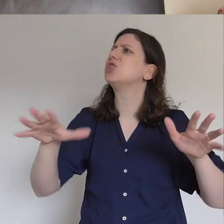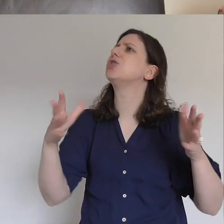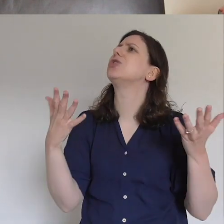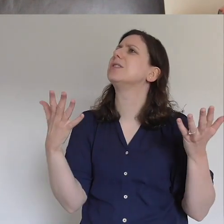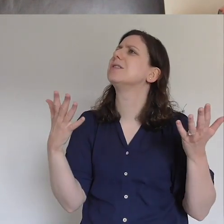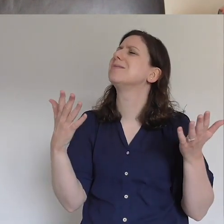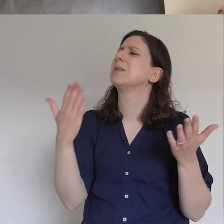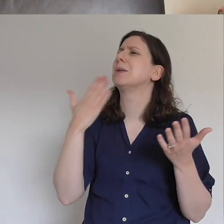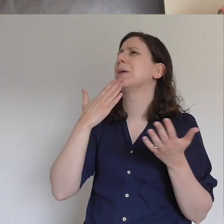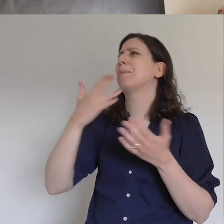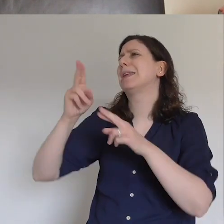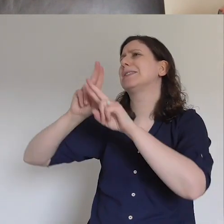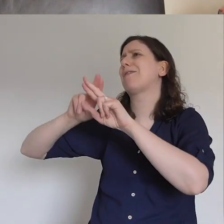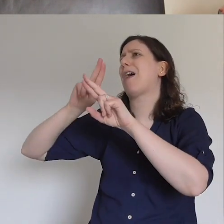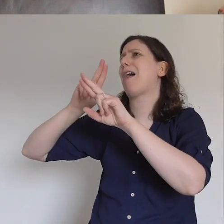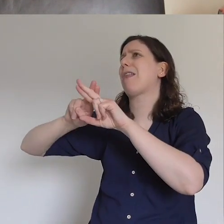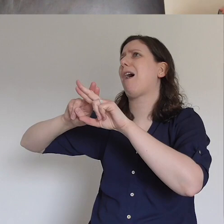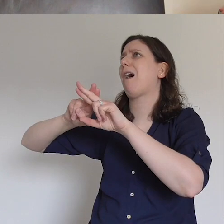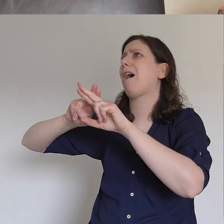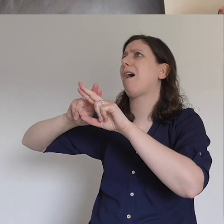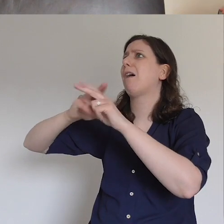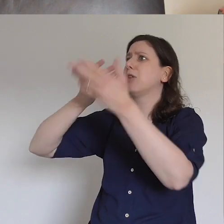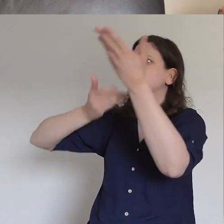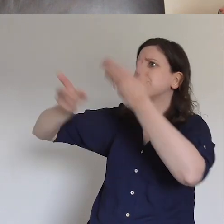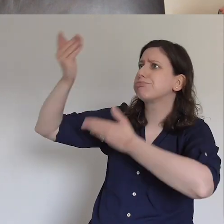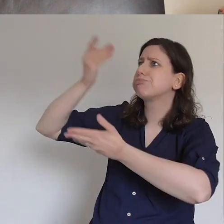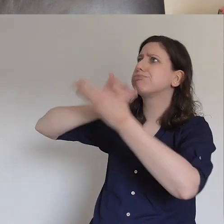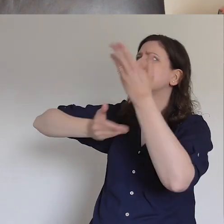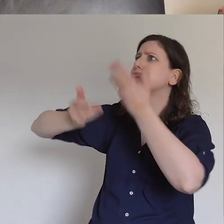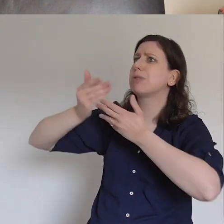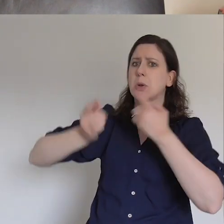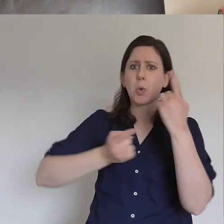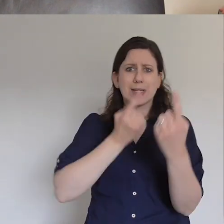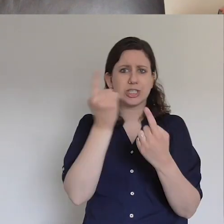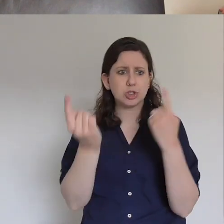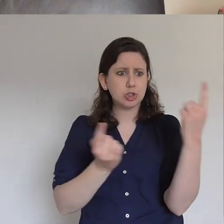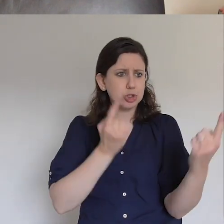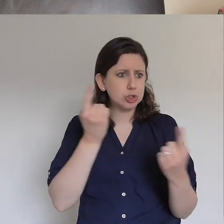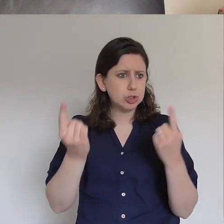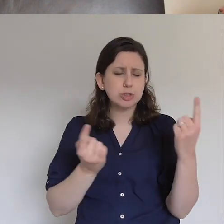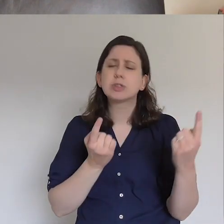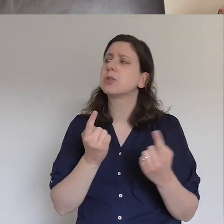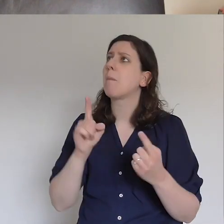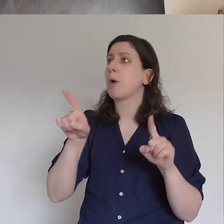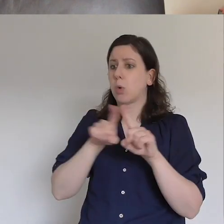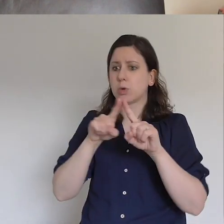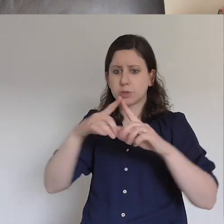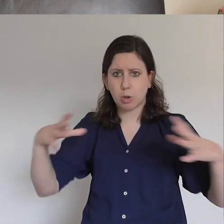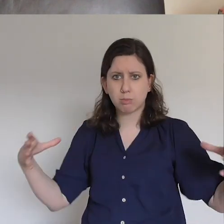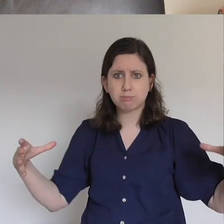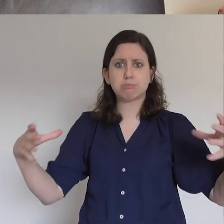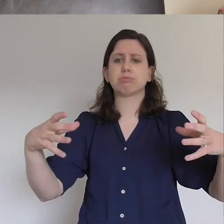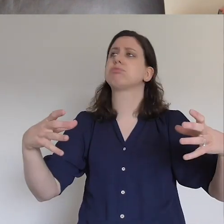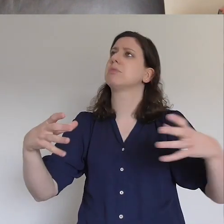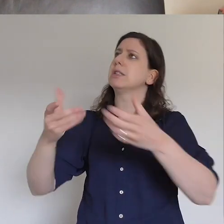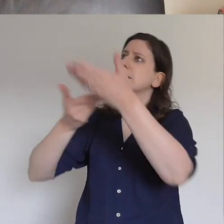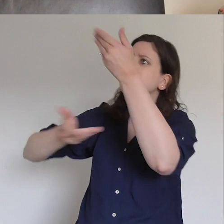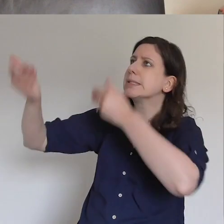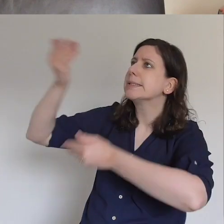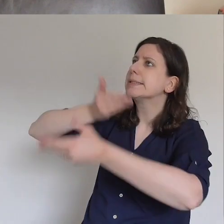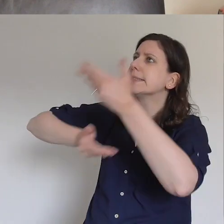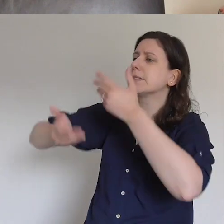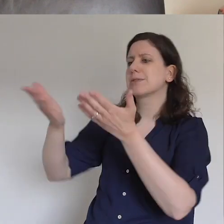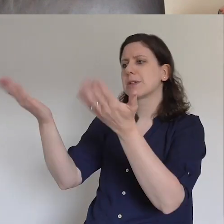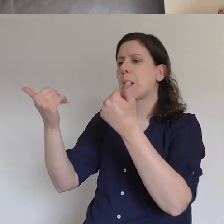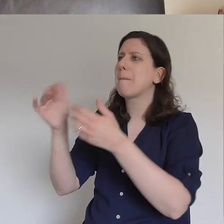we pray that you would speak individually to us and corporately to us wherever we are. Come, Holy Spirit, we pray